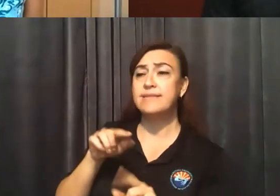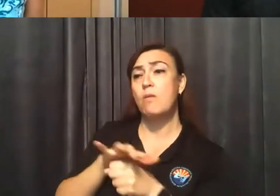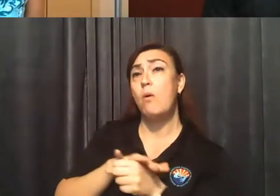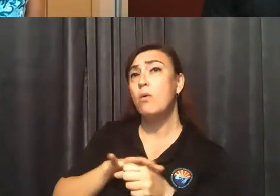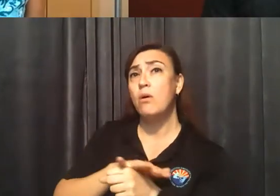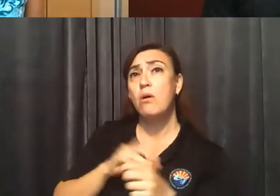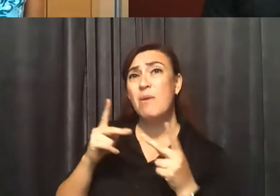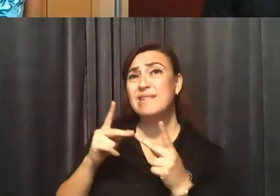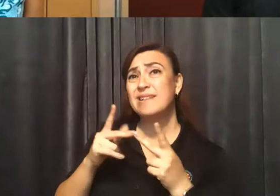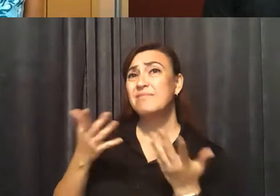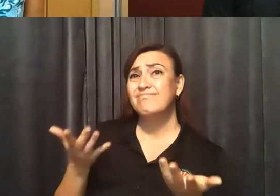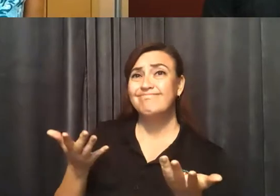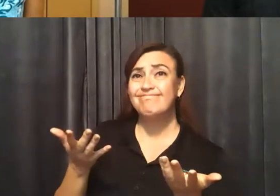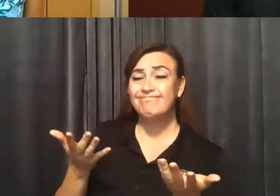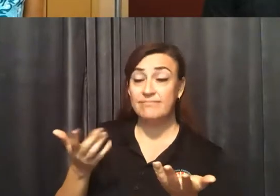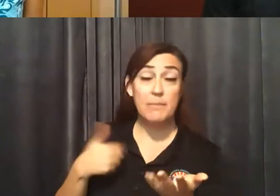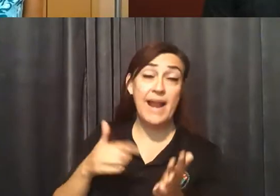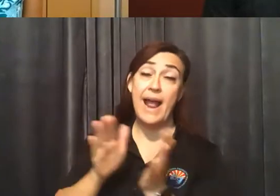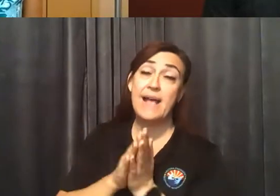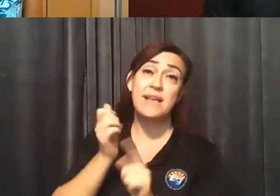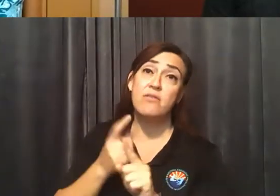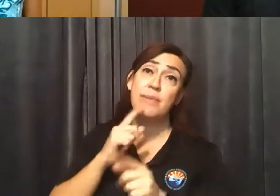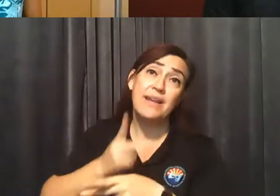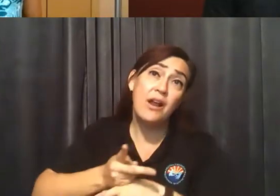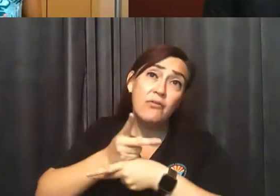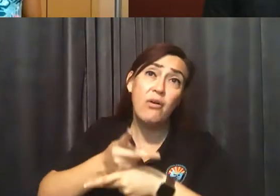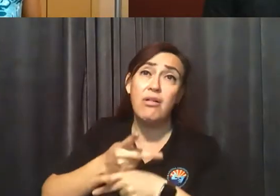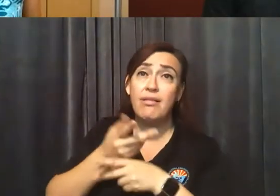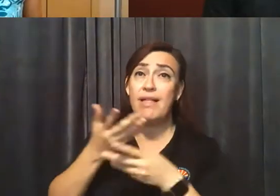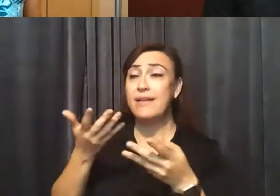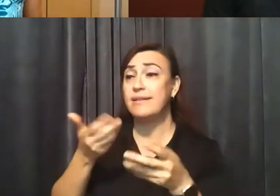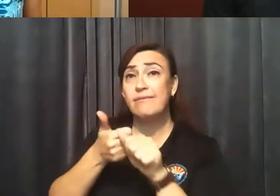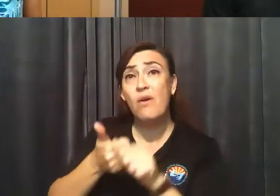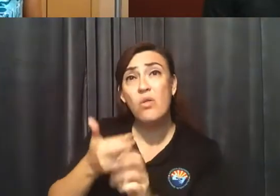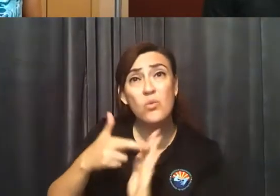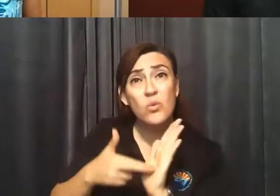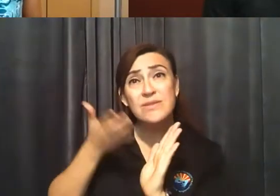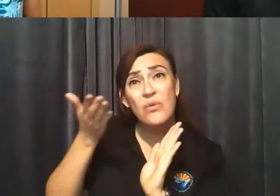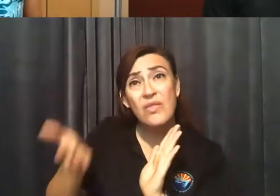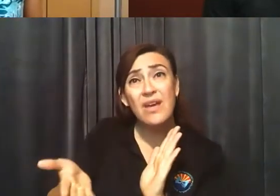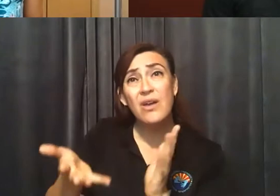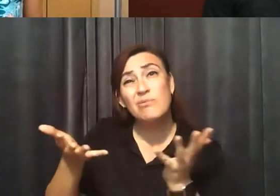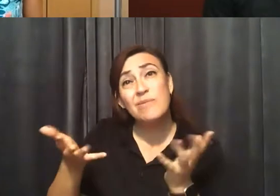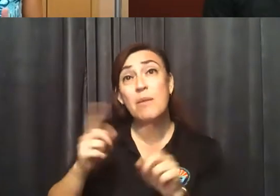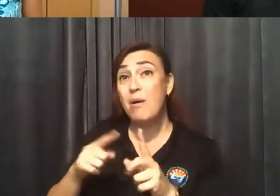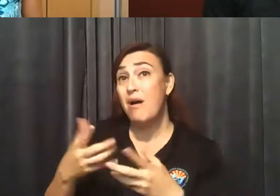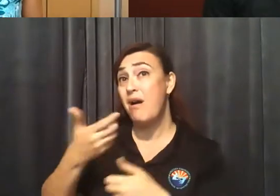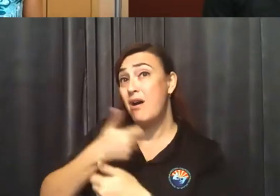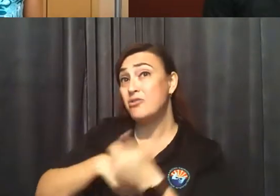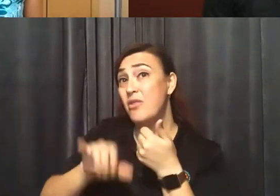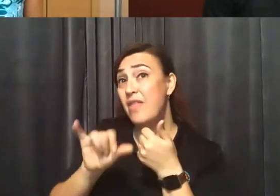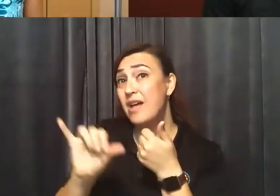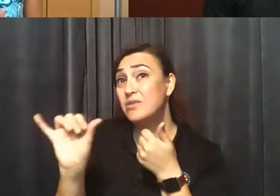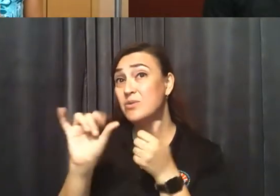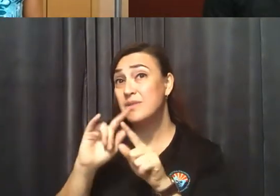Like I've said, I ask that everyone be careful and abide by the rules that are there. But within that, you know, you have to do